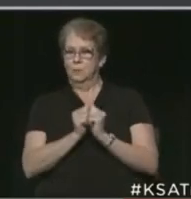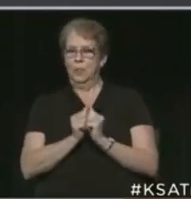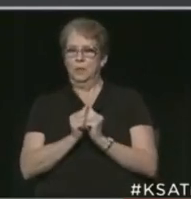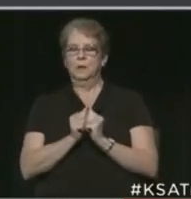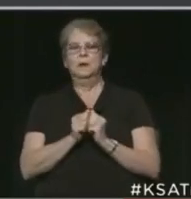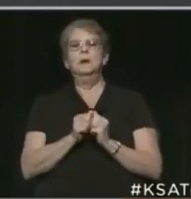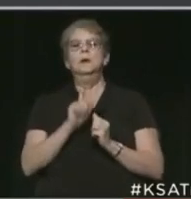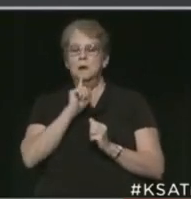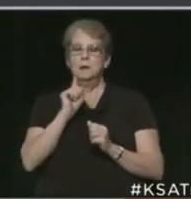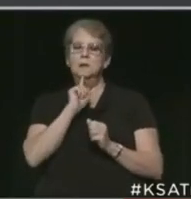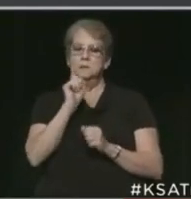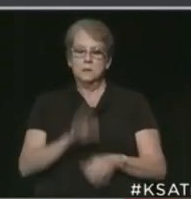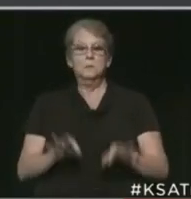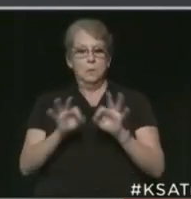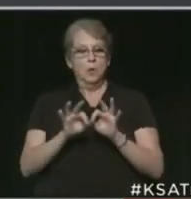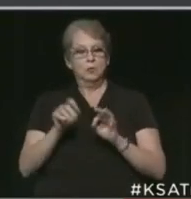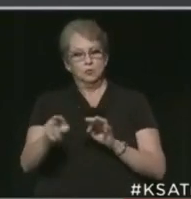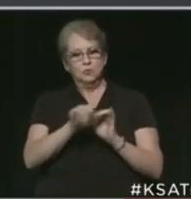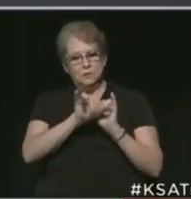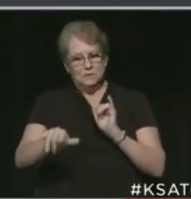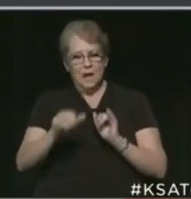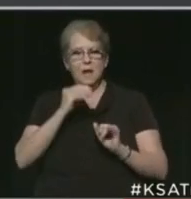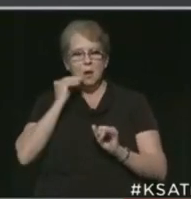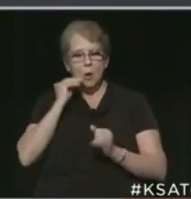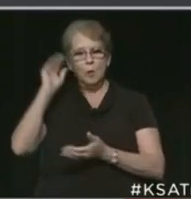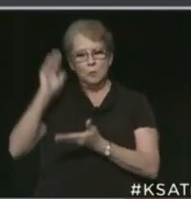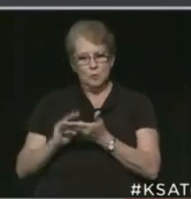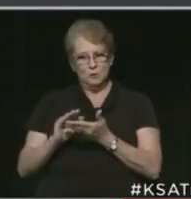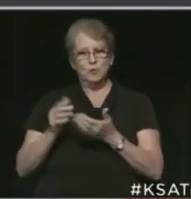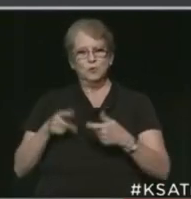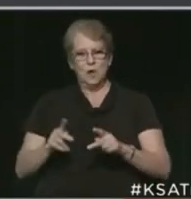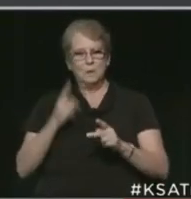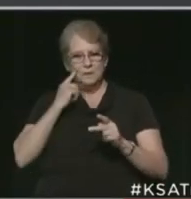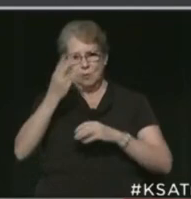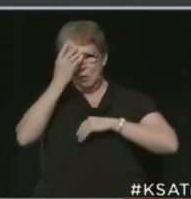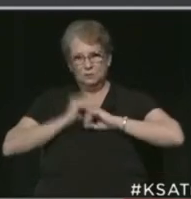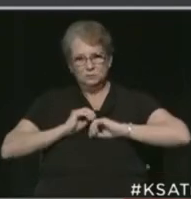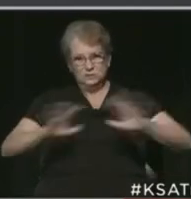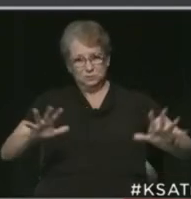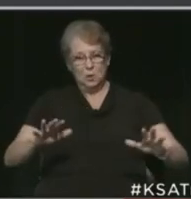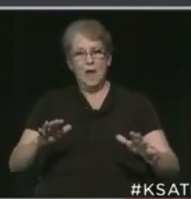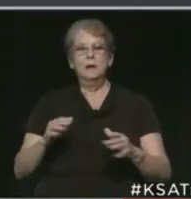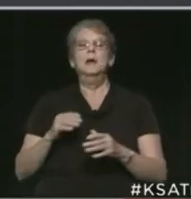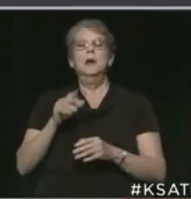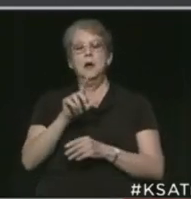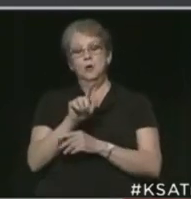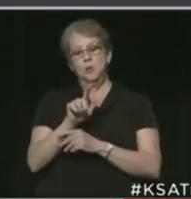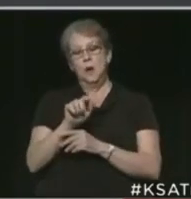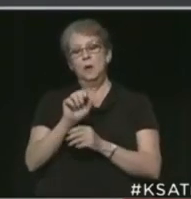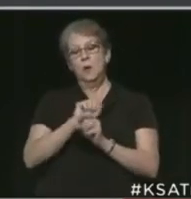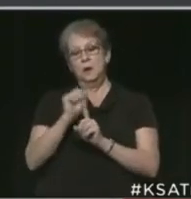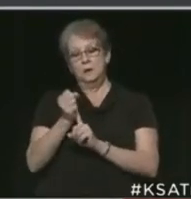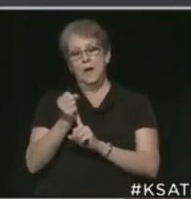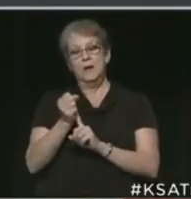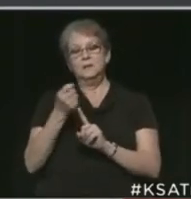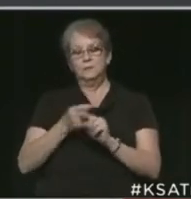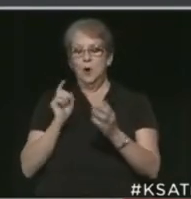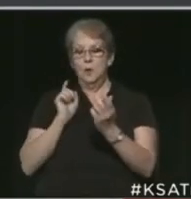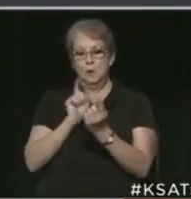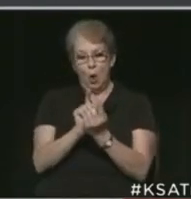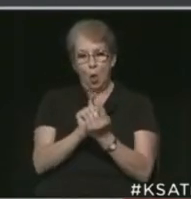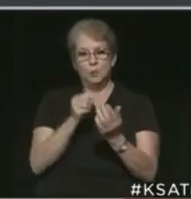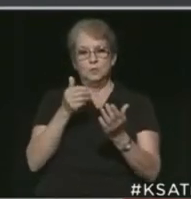It's crucial that everyone stays at home to reduce the opportunities for spreading the virus. 21 of the cases resulted from close